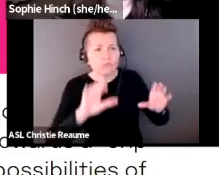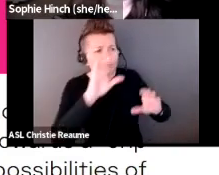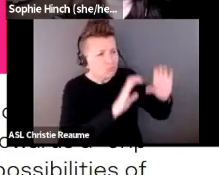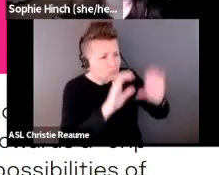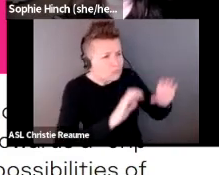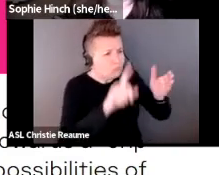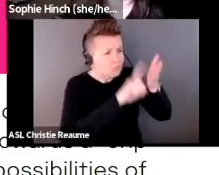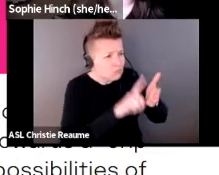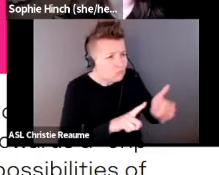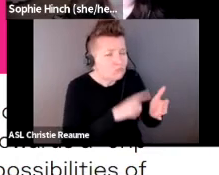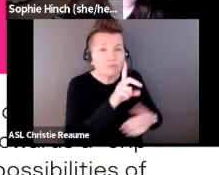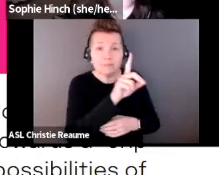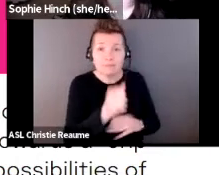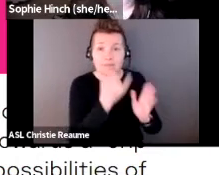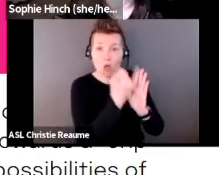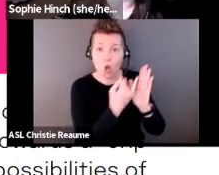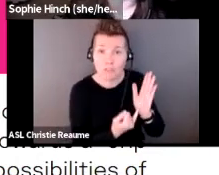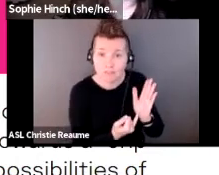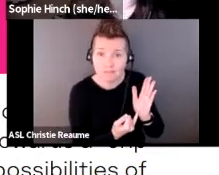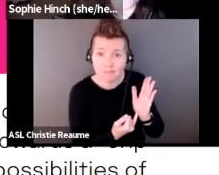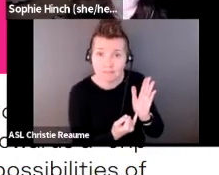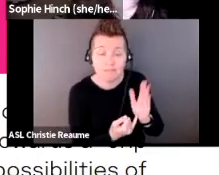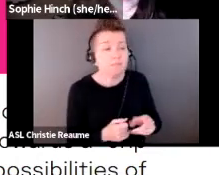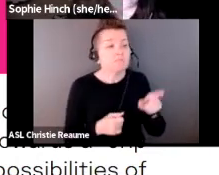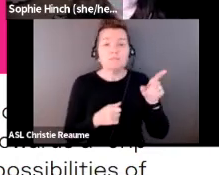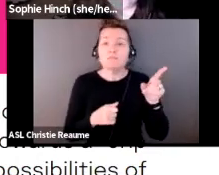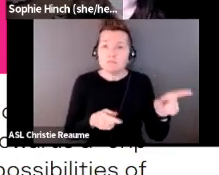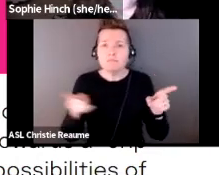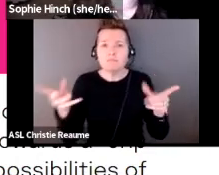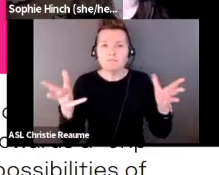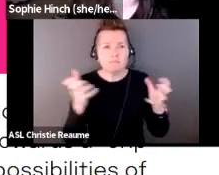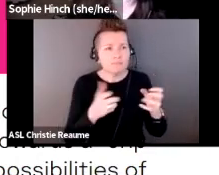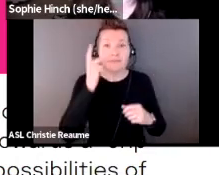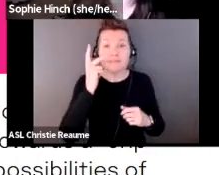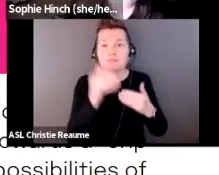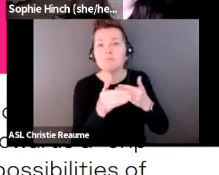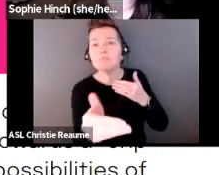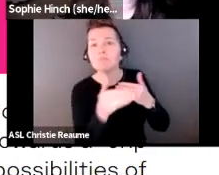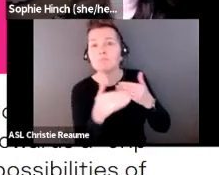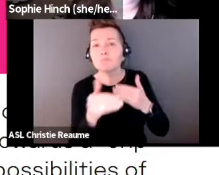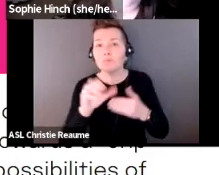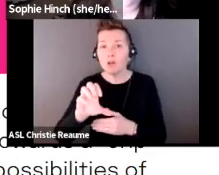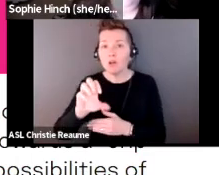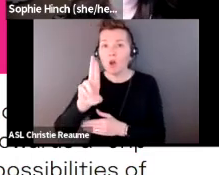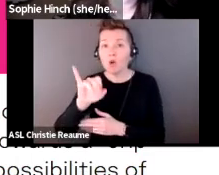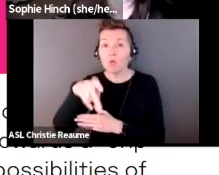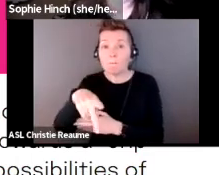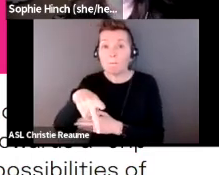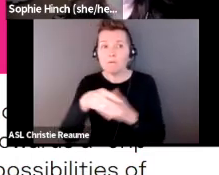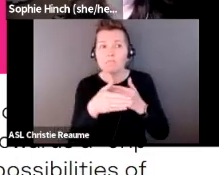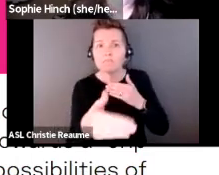-garde. Orienting towards a crip horizon, he's interested in the transformative